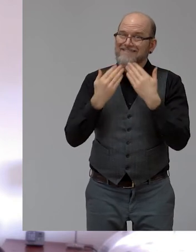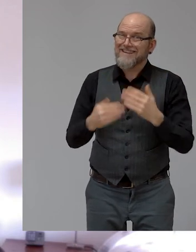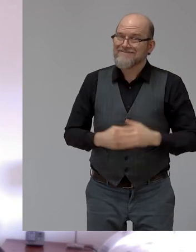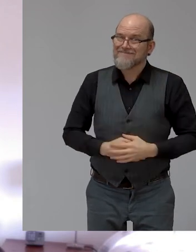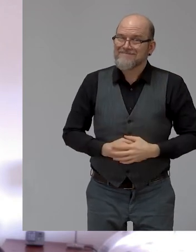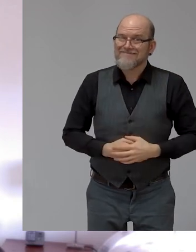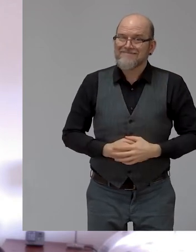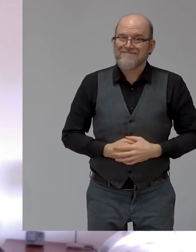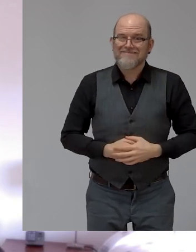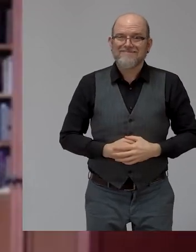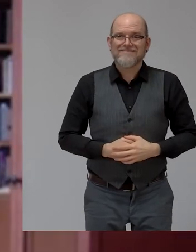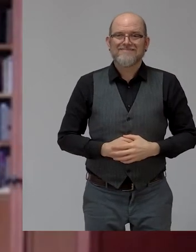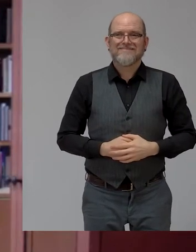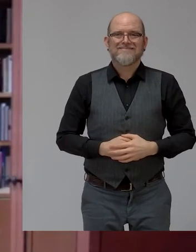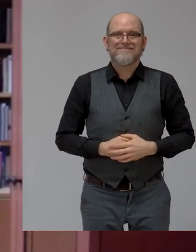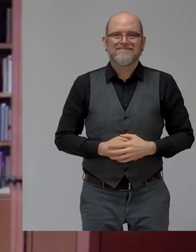Well, think,